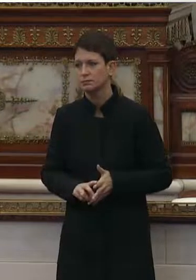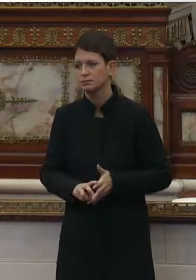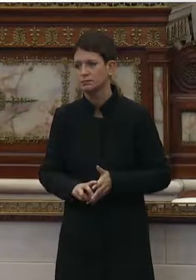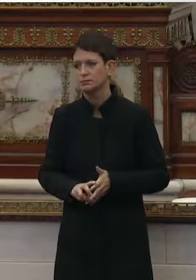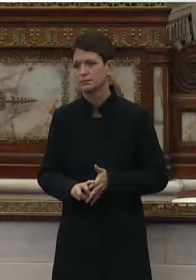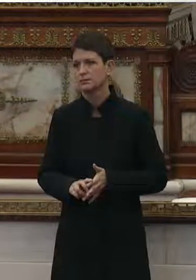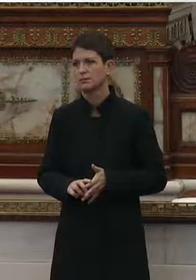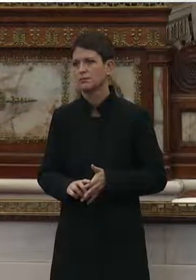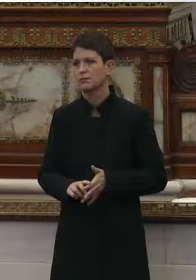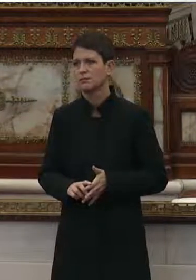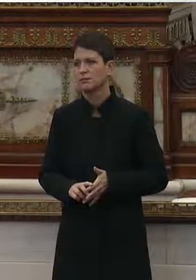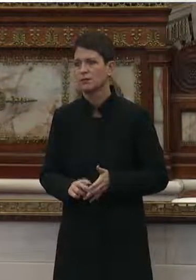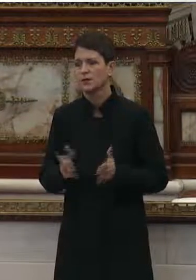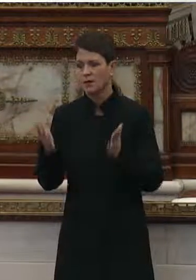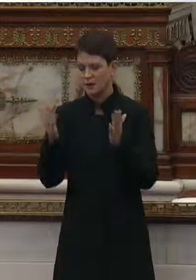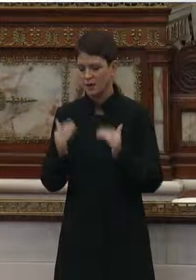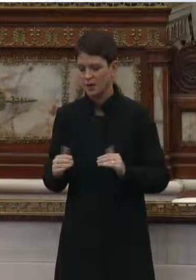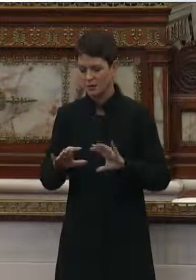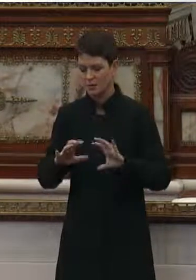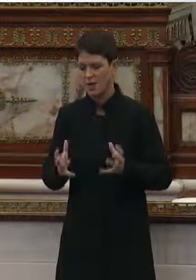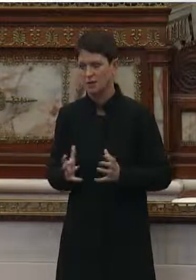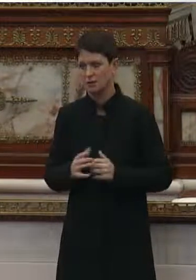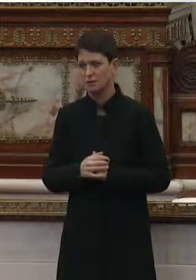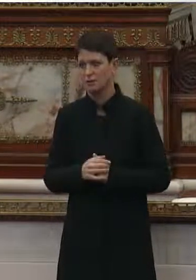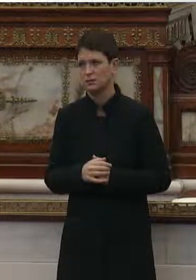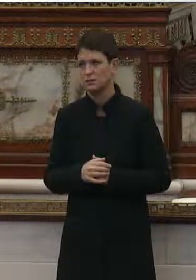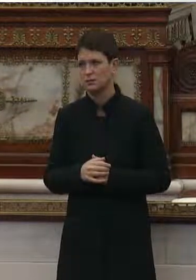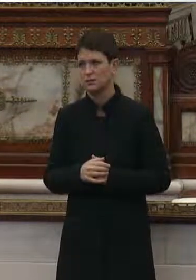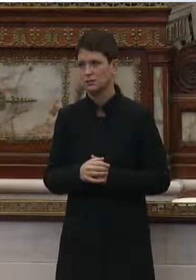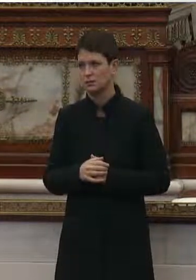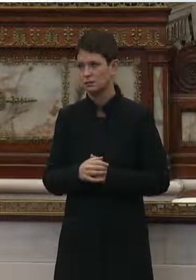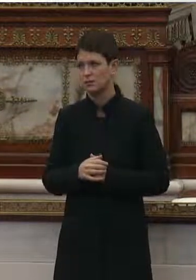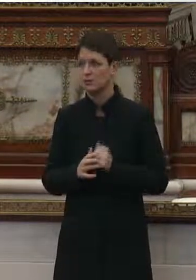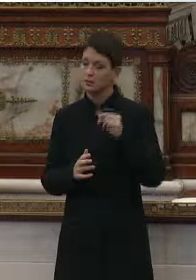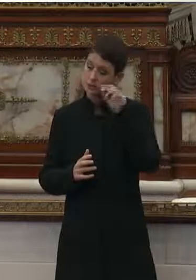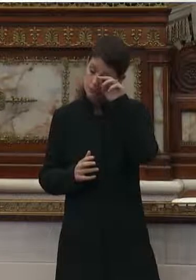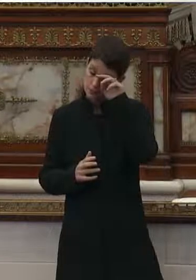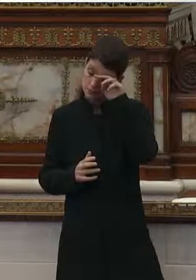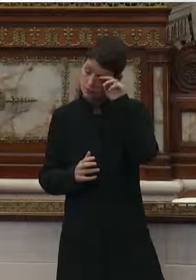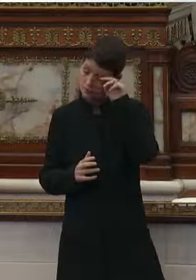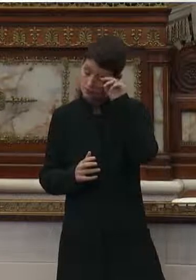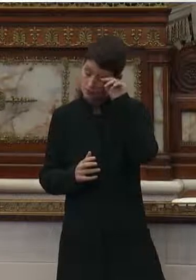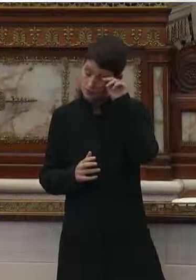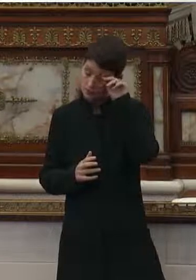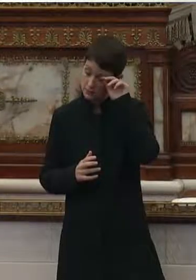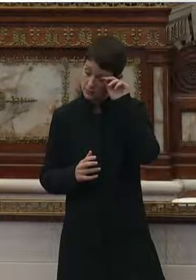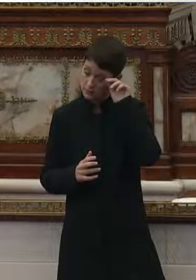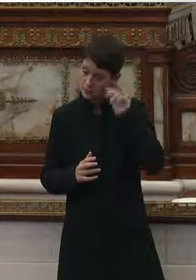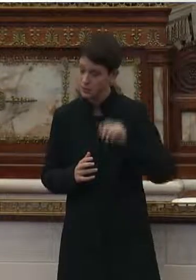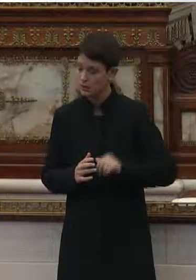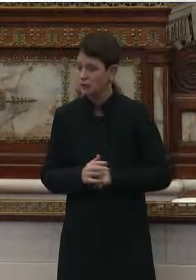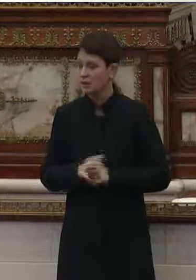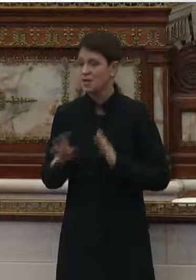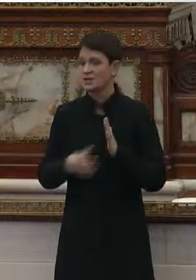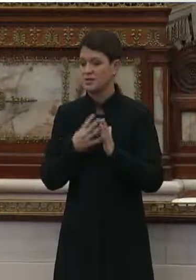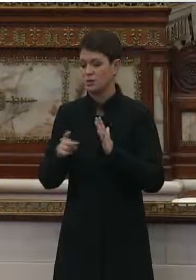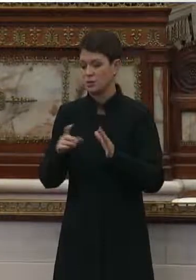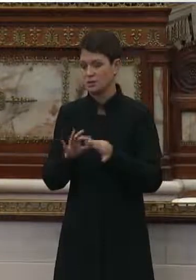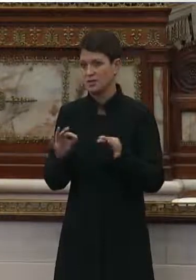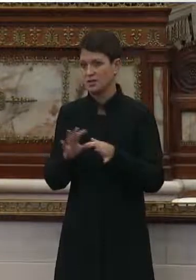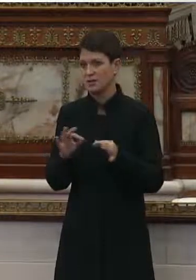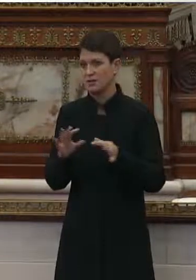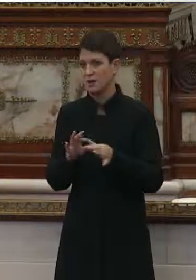Okay. And now if we could have the next folks, a person who was scheduled to testify,